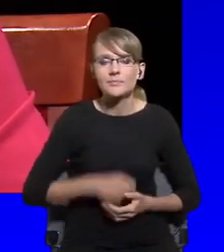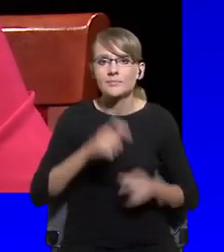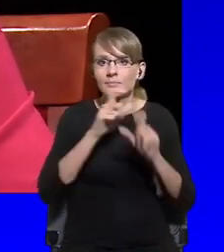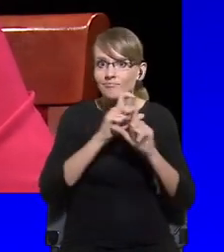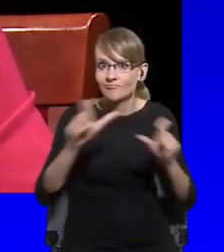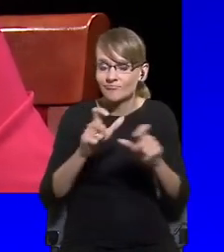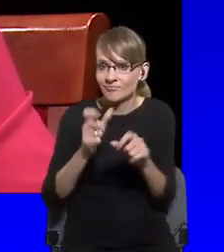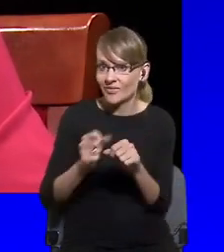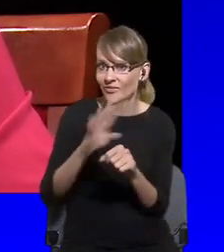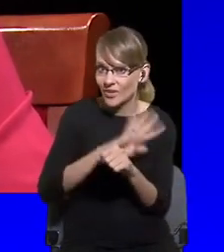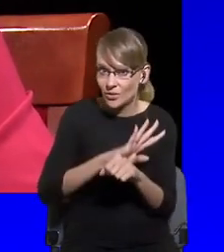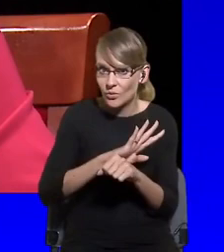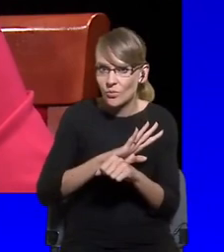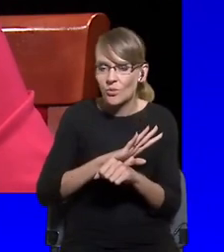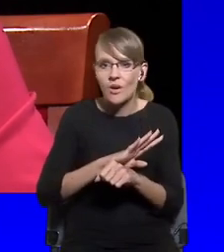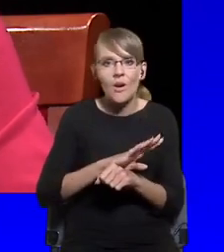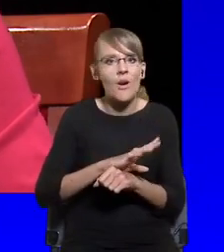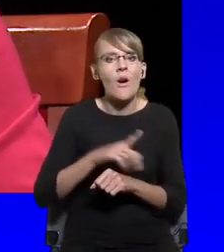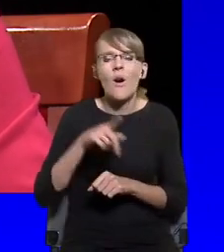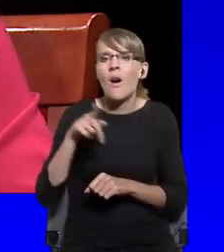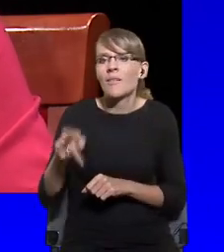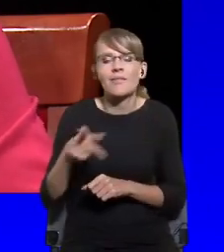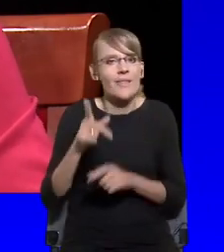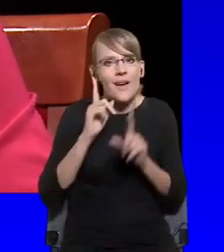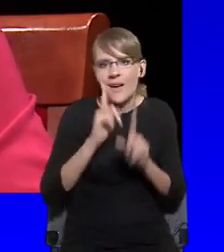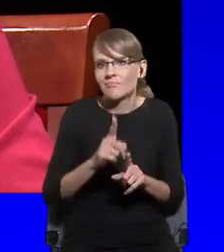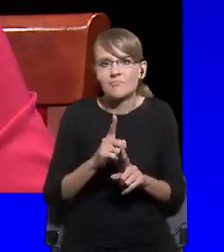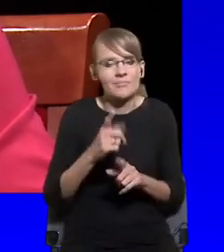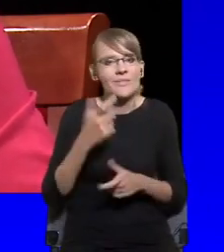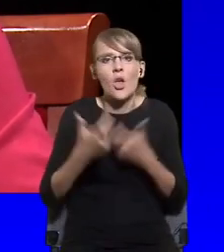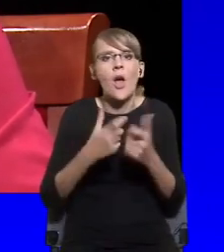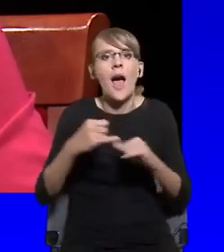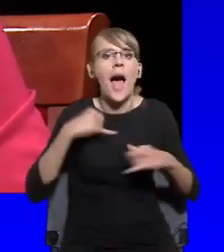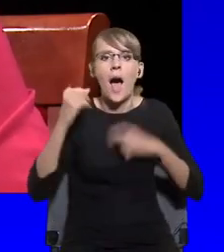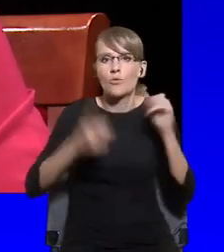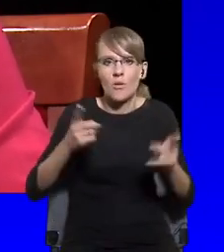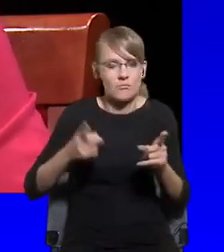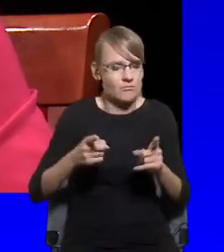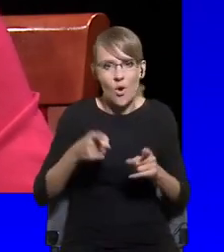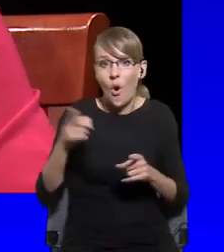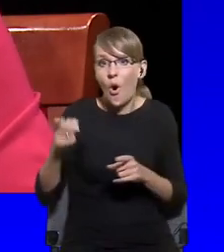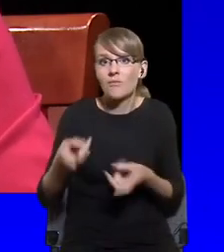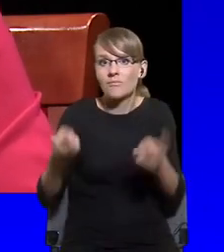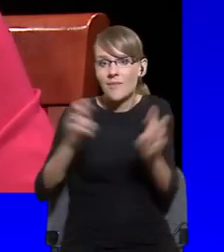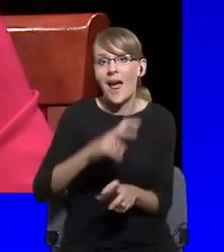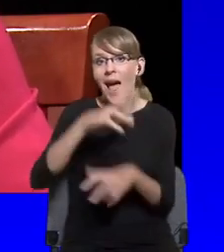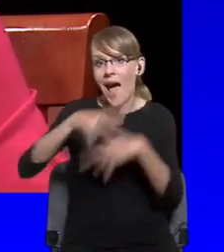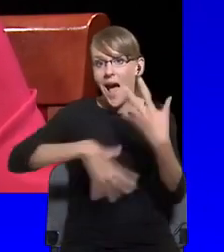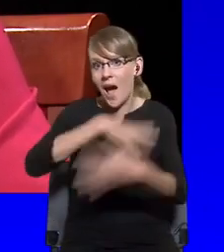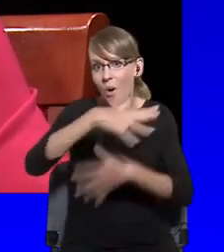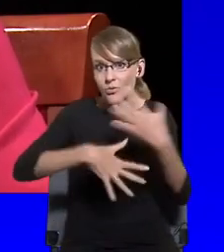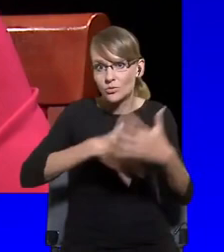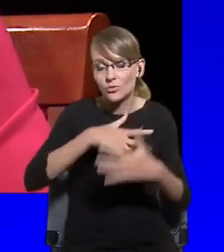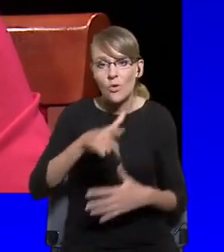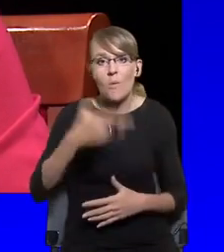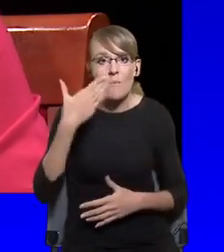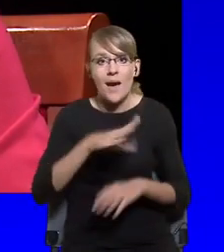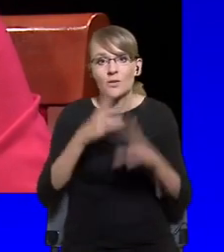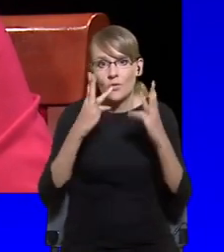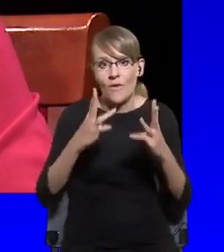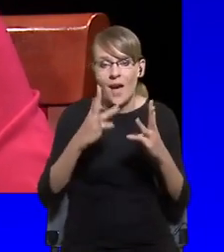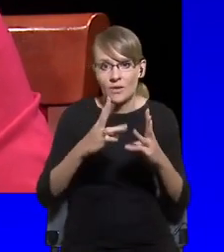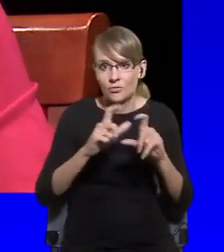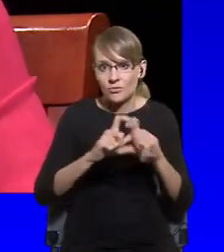are actually bringing chaos. So, I think it's extremely important to grasp this moment because this is exactly when